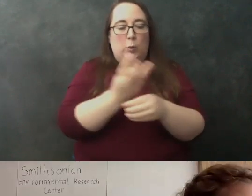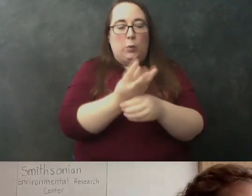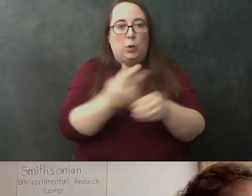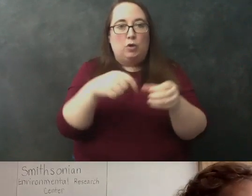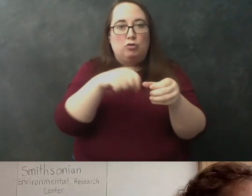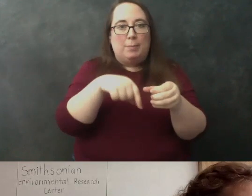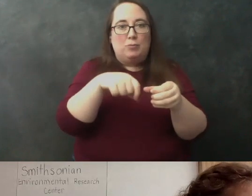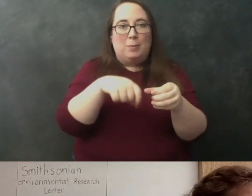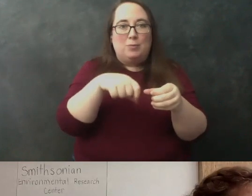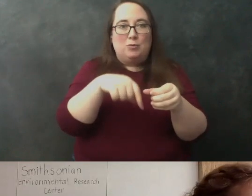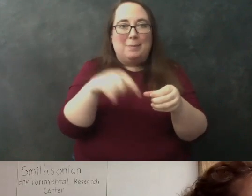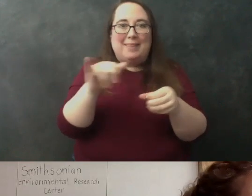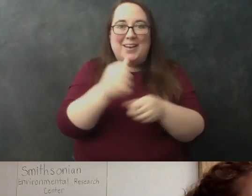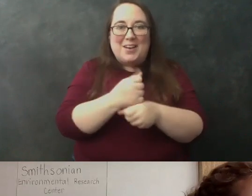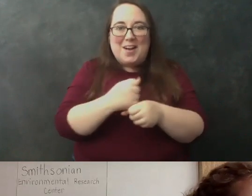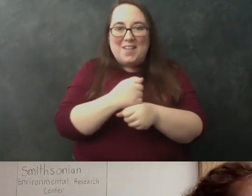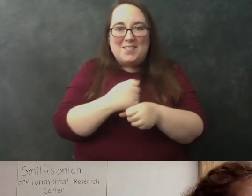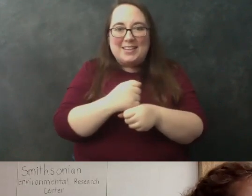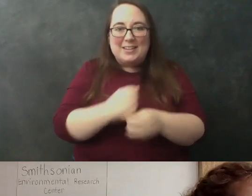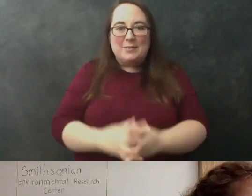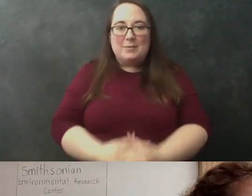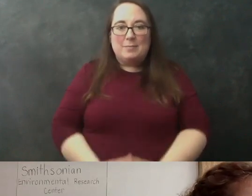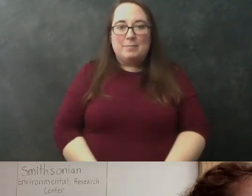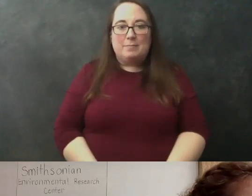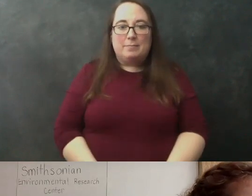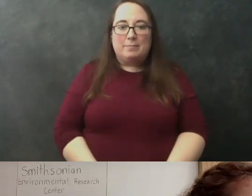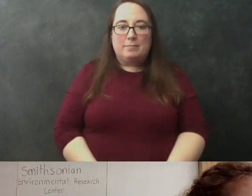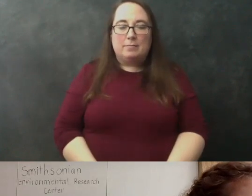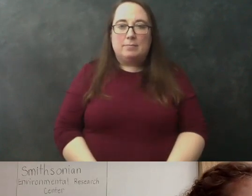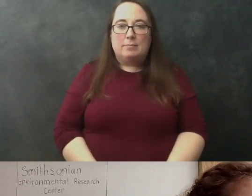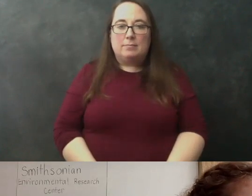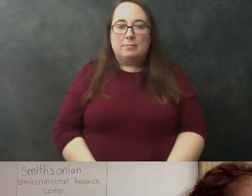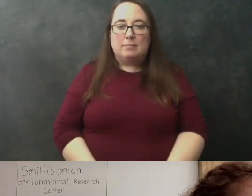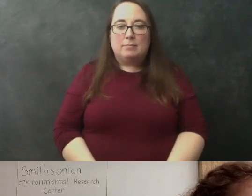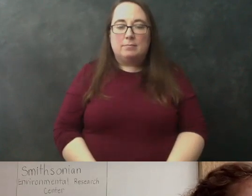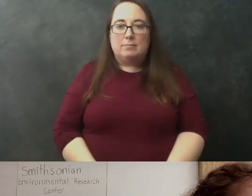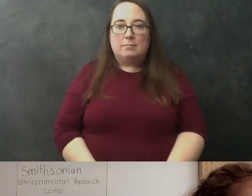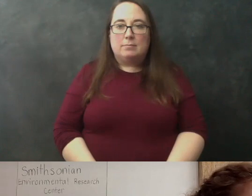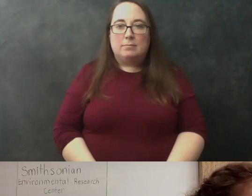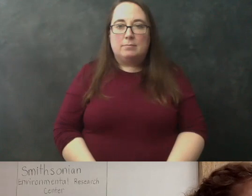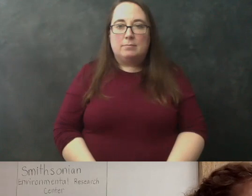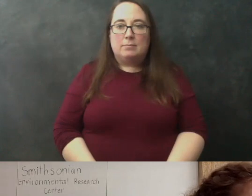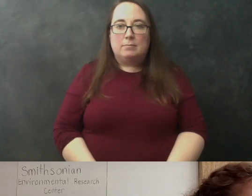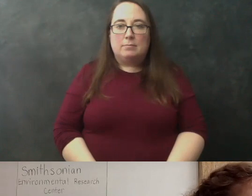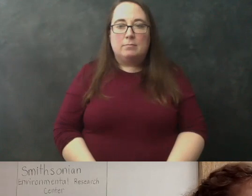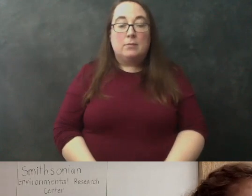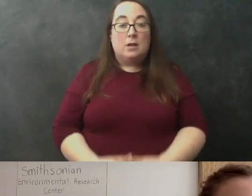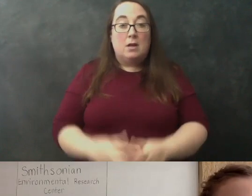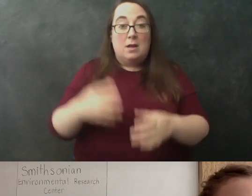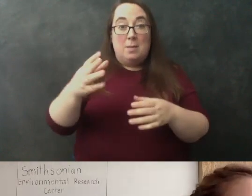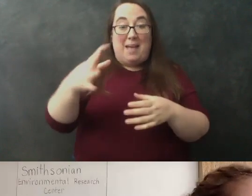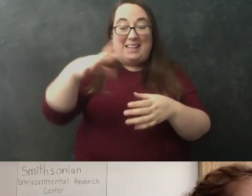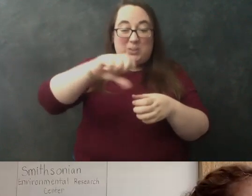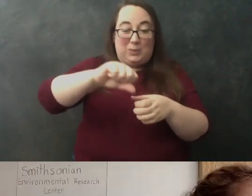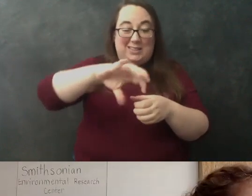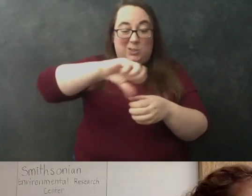love coffee so good okay cool so did you did you squeeze the bag to get everything out or did you do it